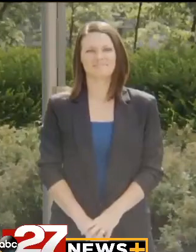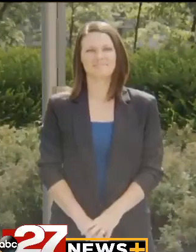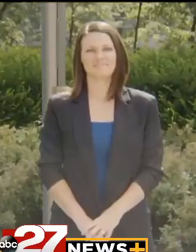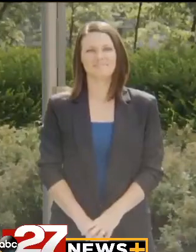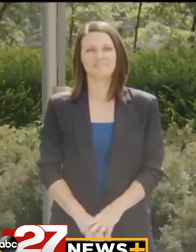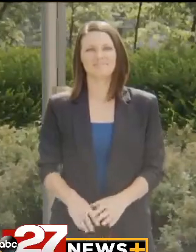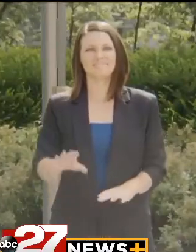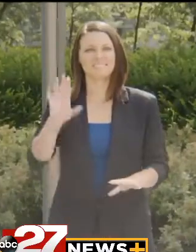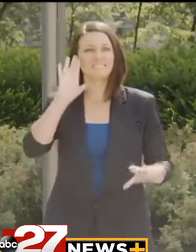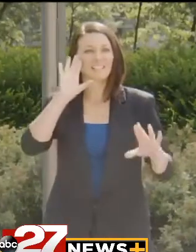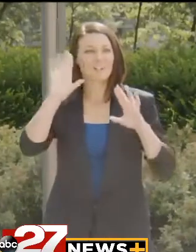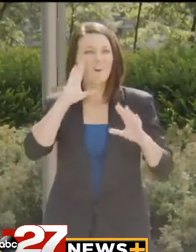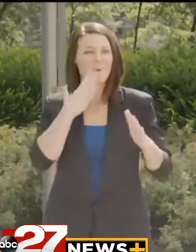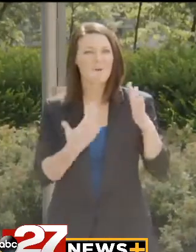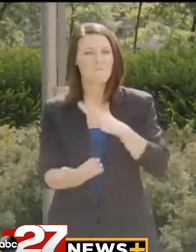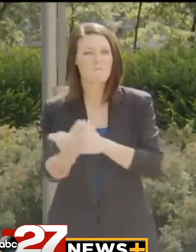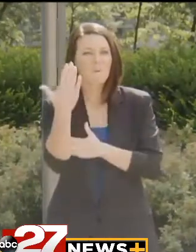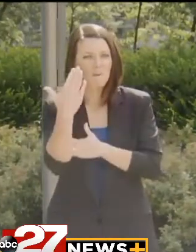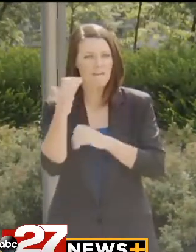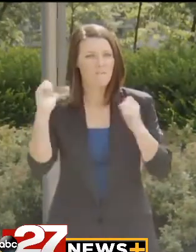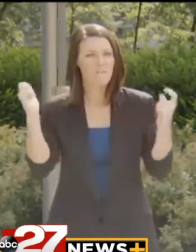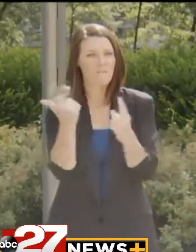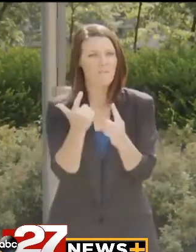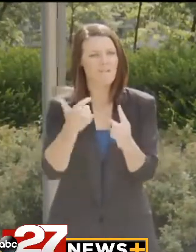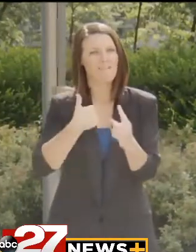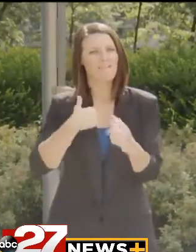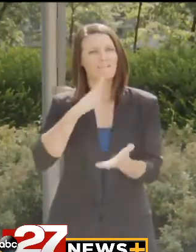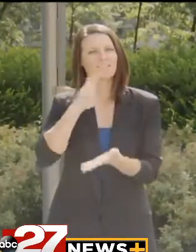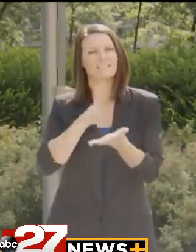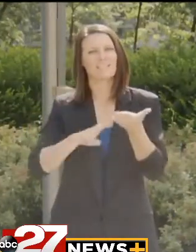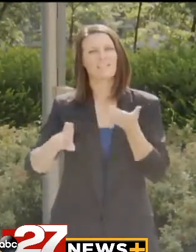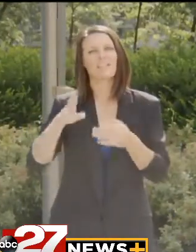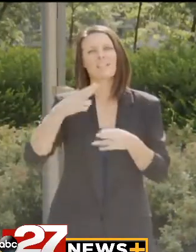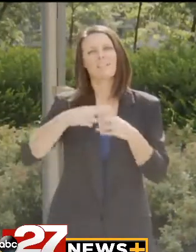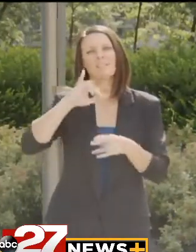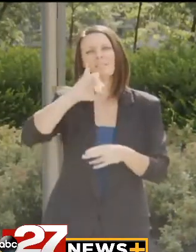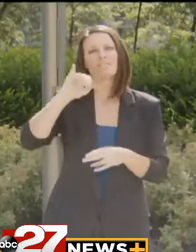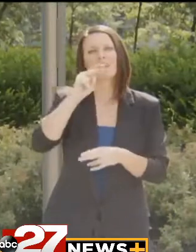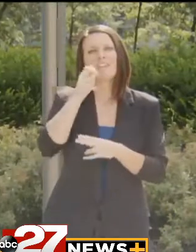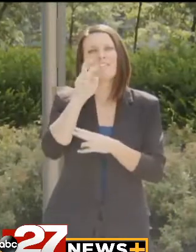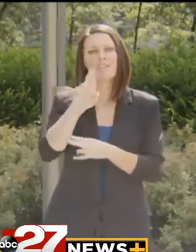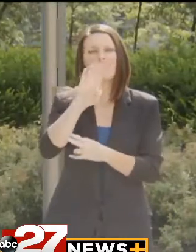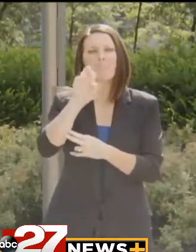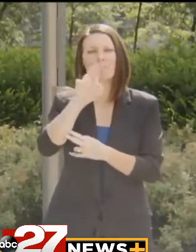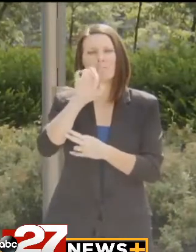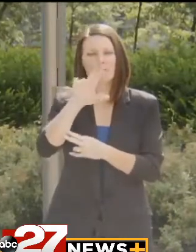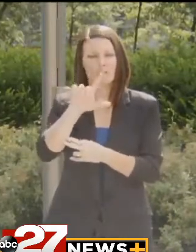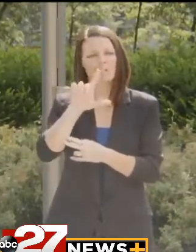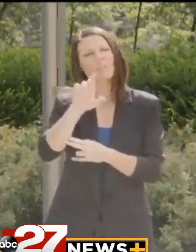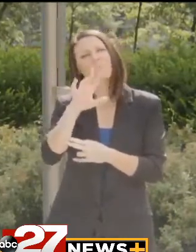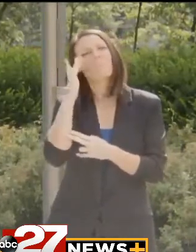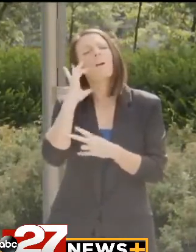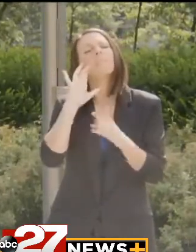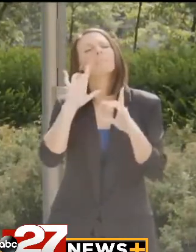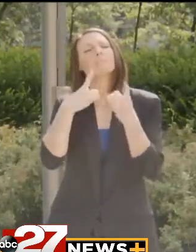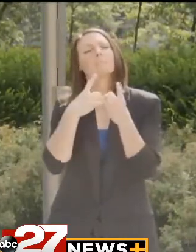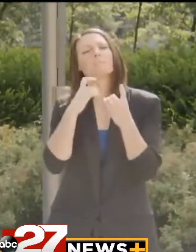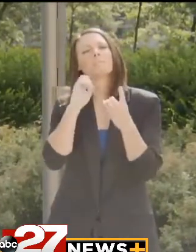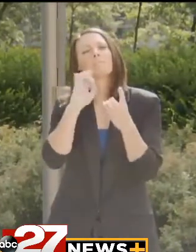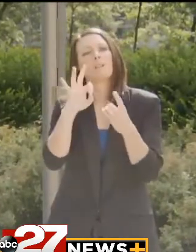All right, hello and good morning everyone. I am Secretary Jennifer Barrier with the Pennsylvania Department of Labor and Industry.